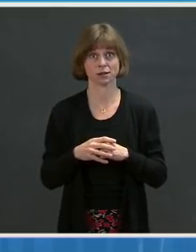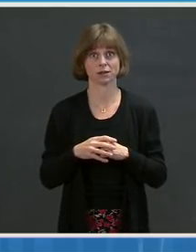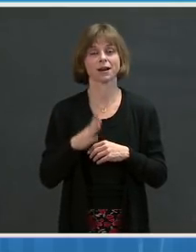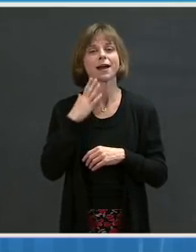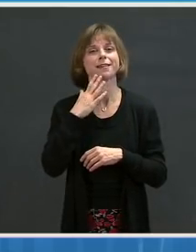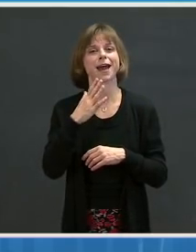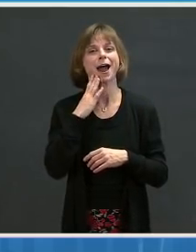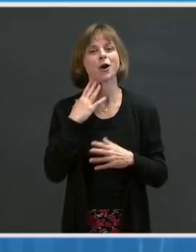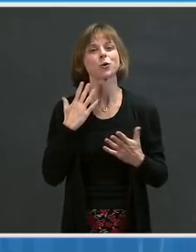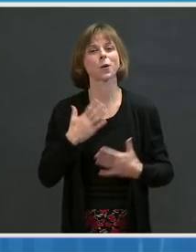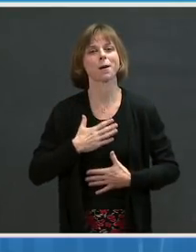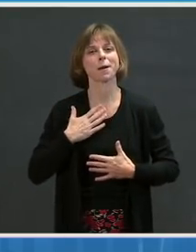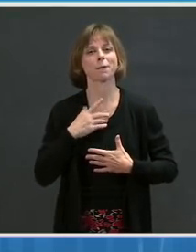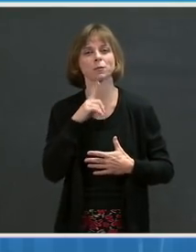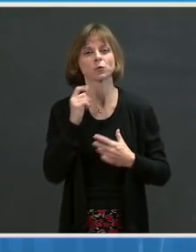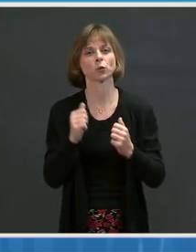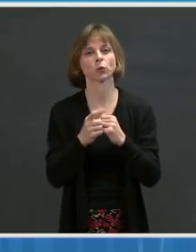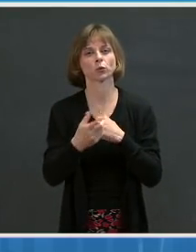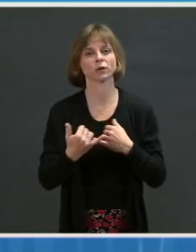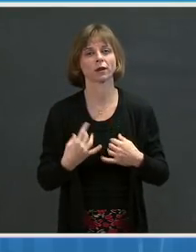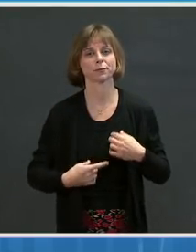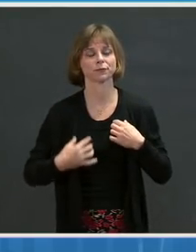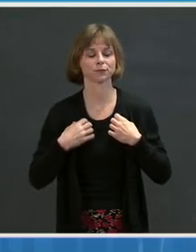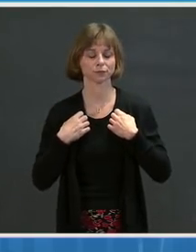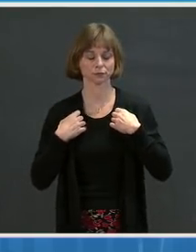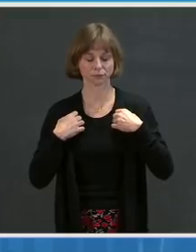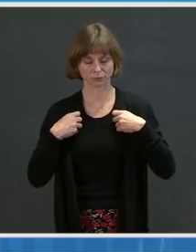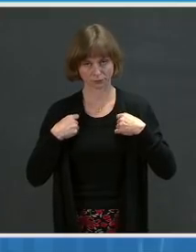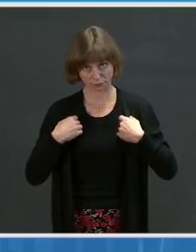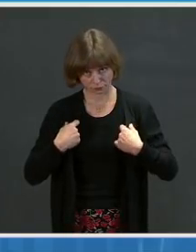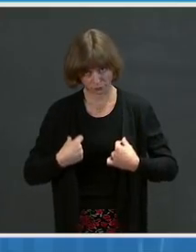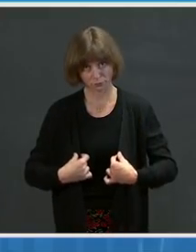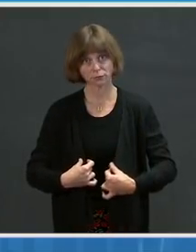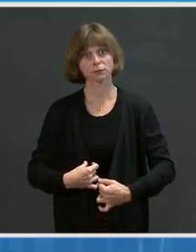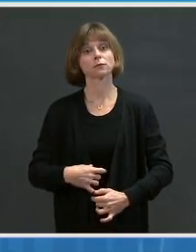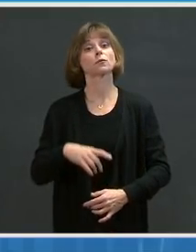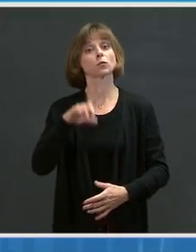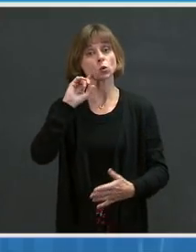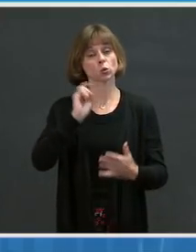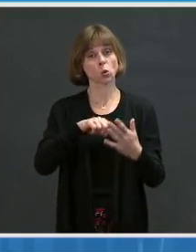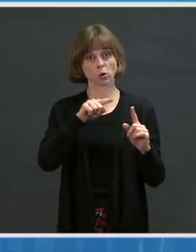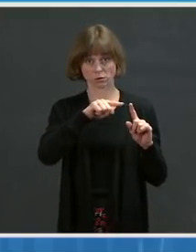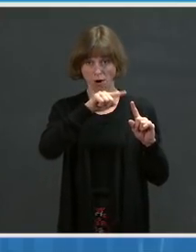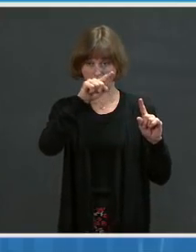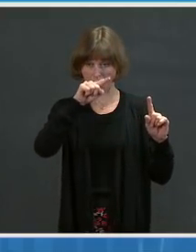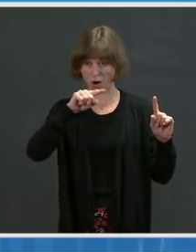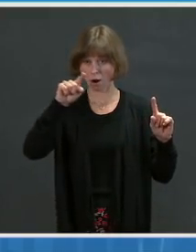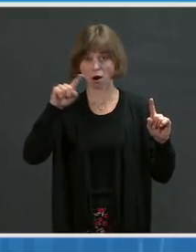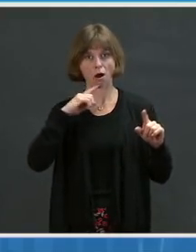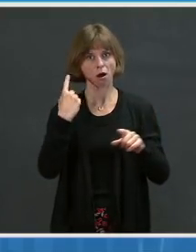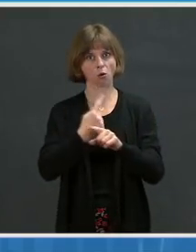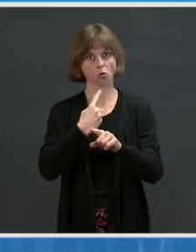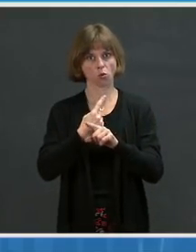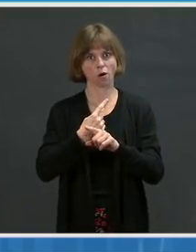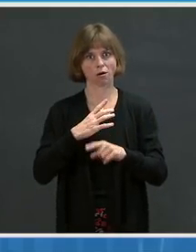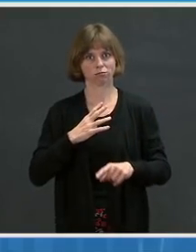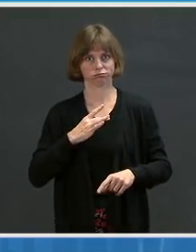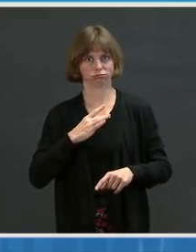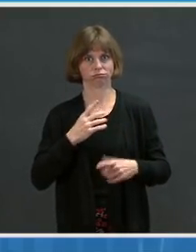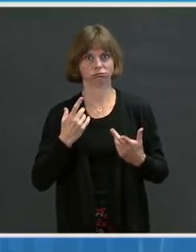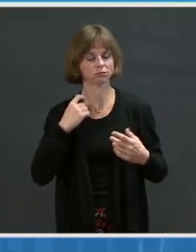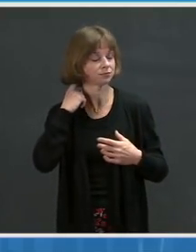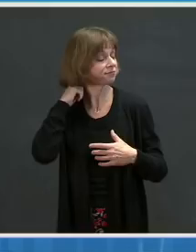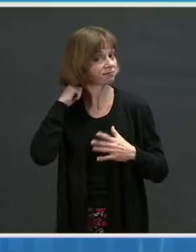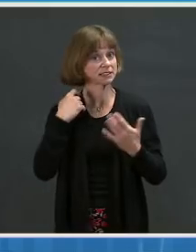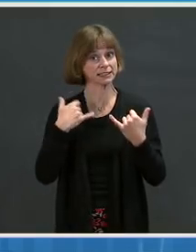delighted to be with you today. We continue to see trends heading in the right direction. In the past week, average daily cases declined 25